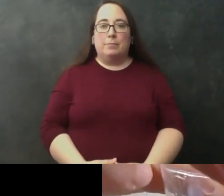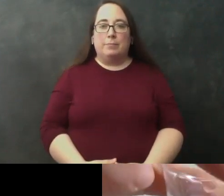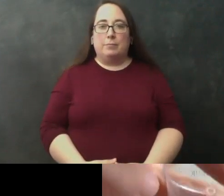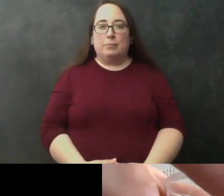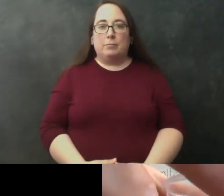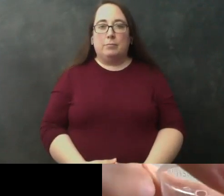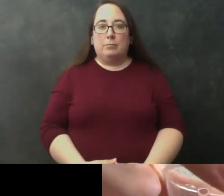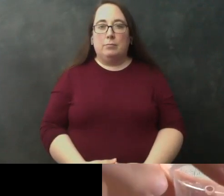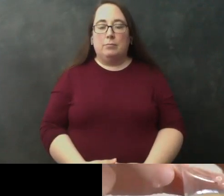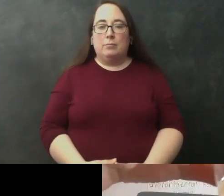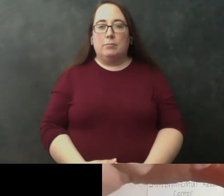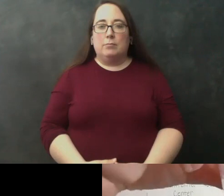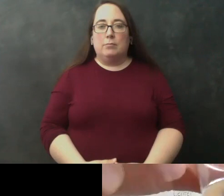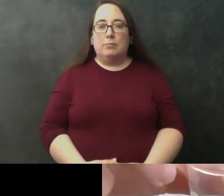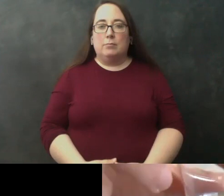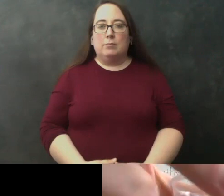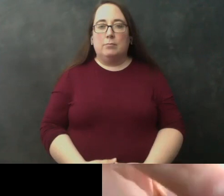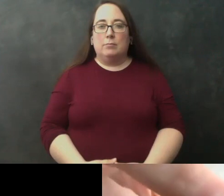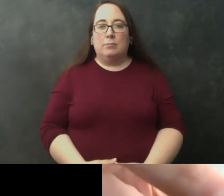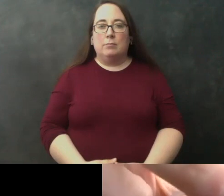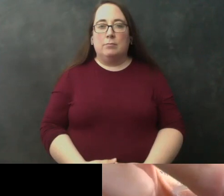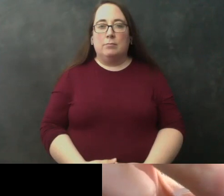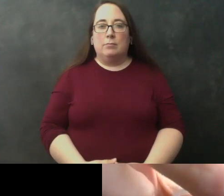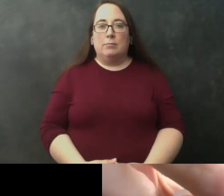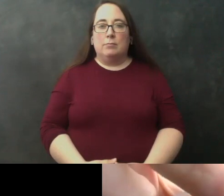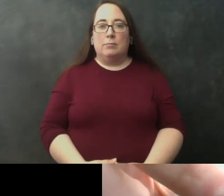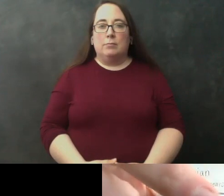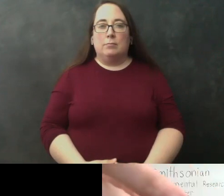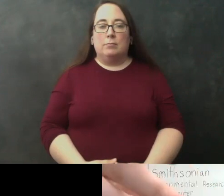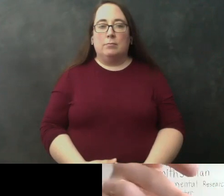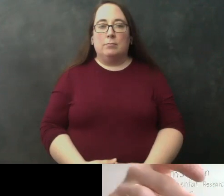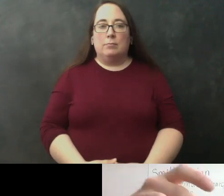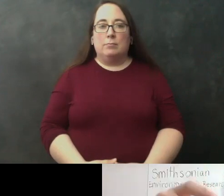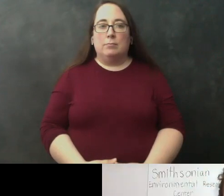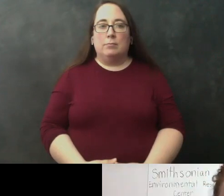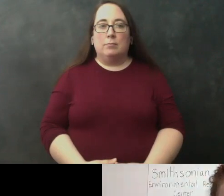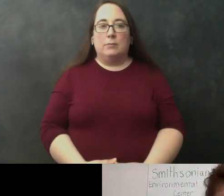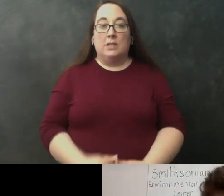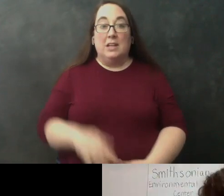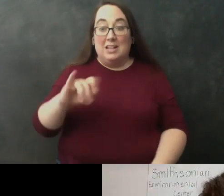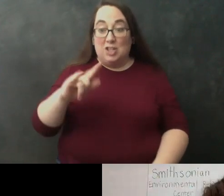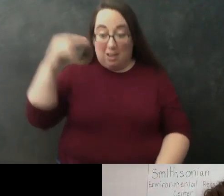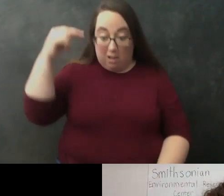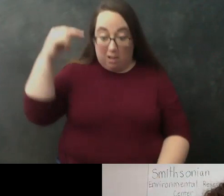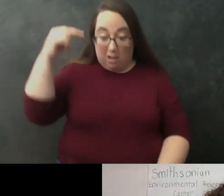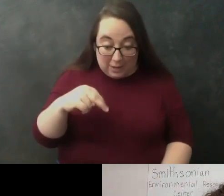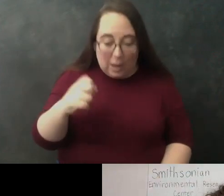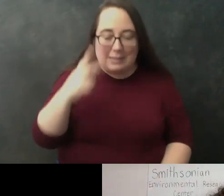so all right let's look katrina what layers but julie looking straight down i definitely see the white squigglies